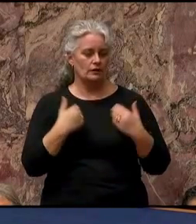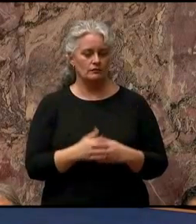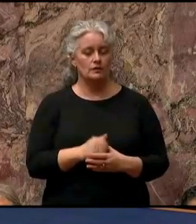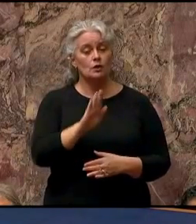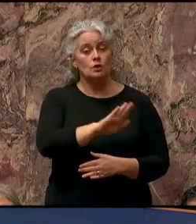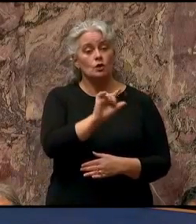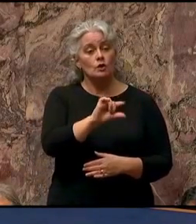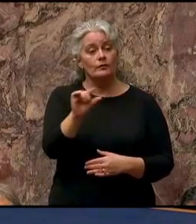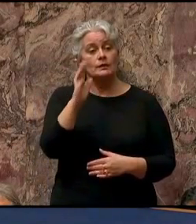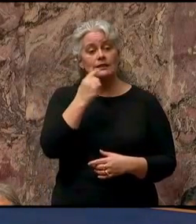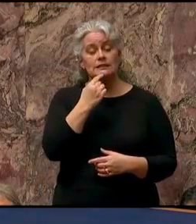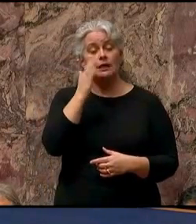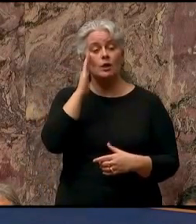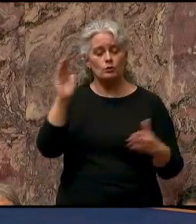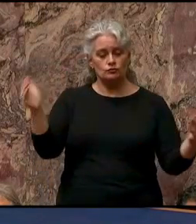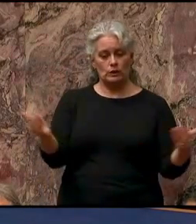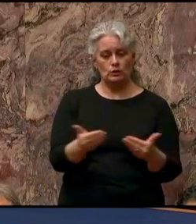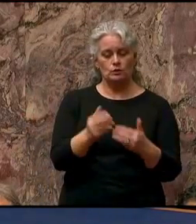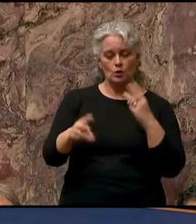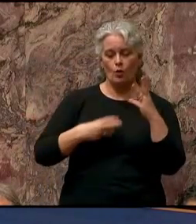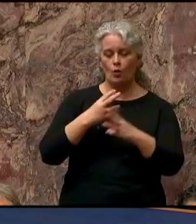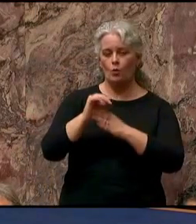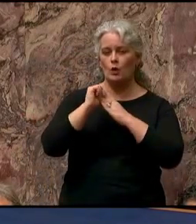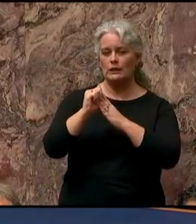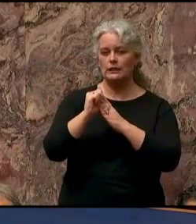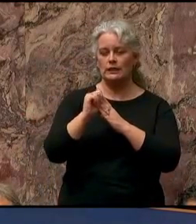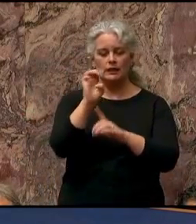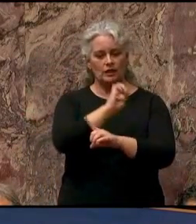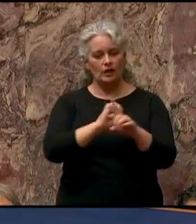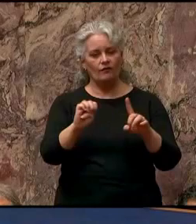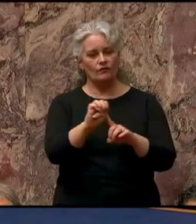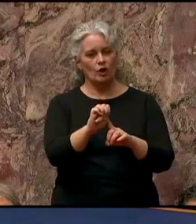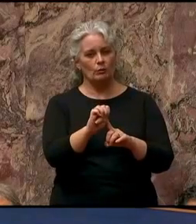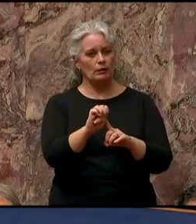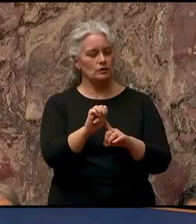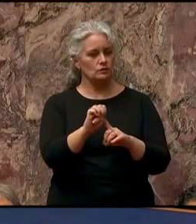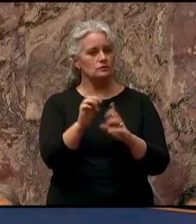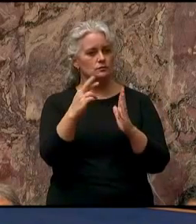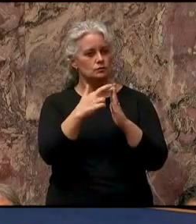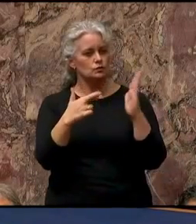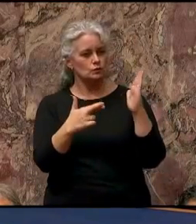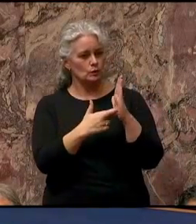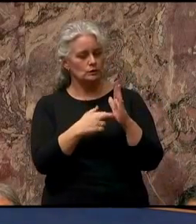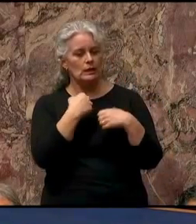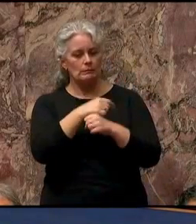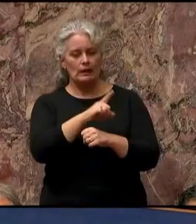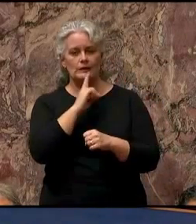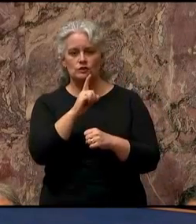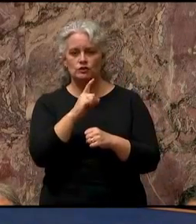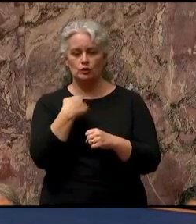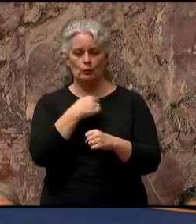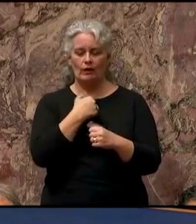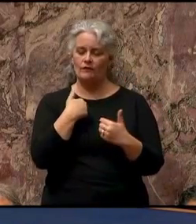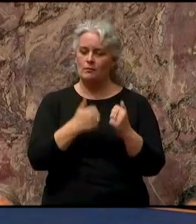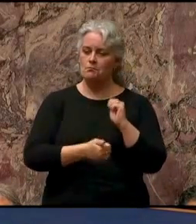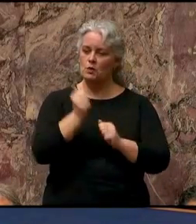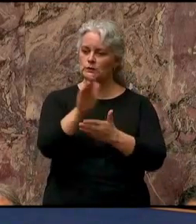said it would introduce world-leading environmental standards to ensure BC has the cleanest LNG.